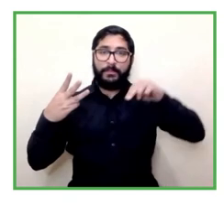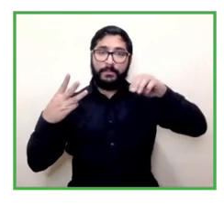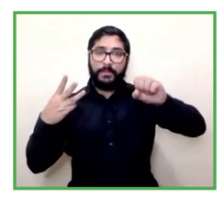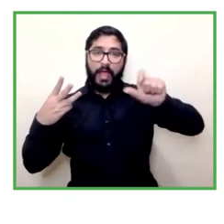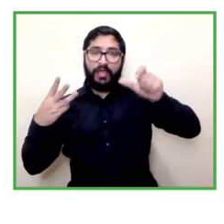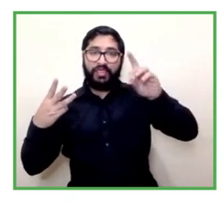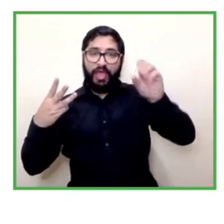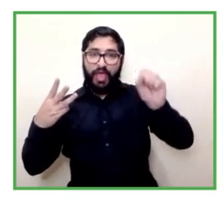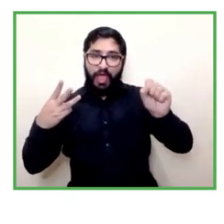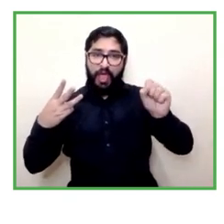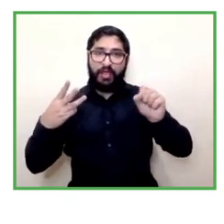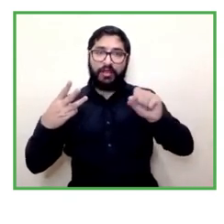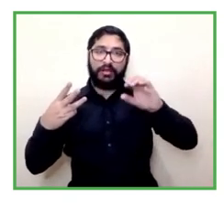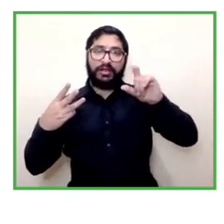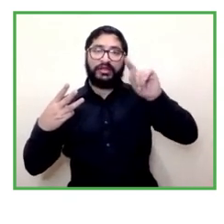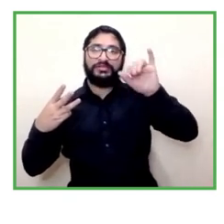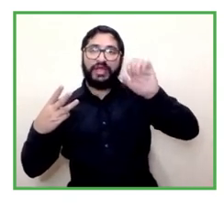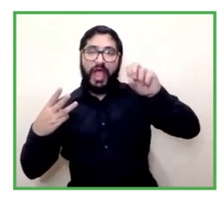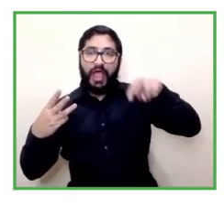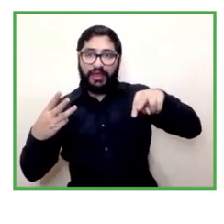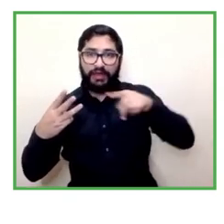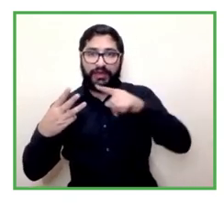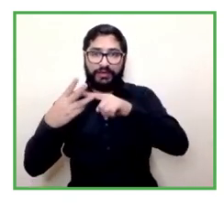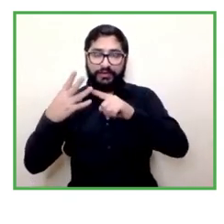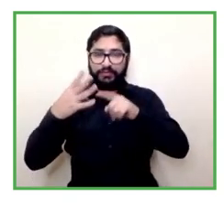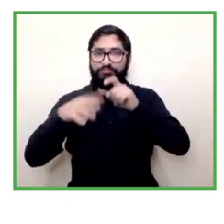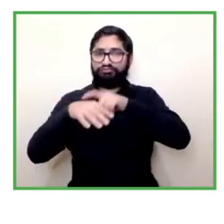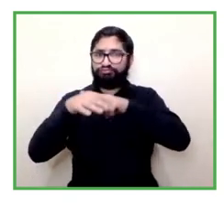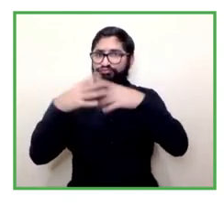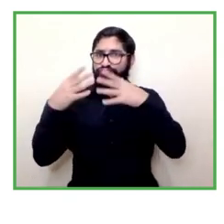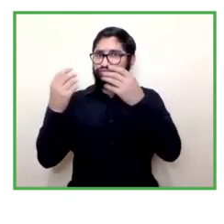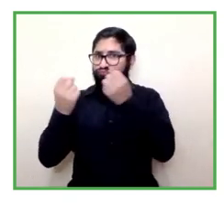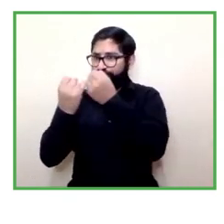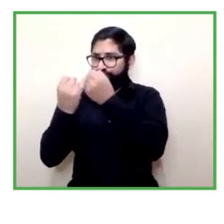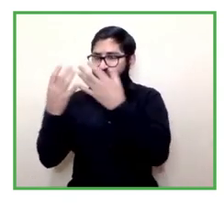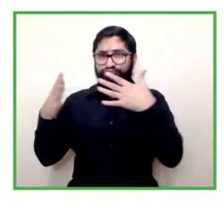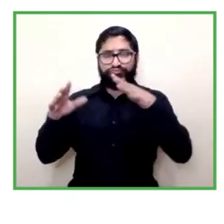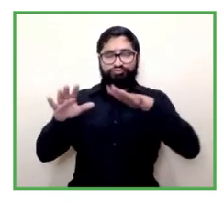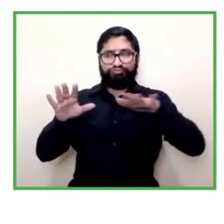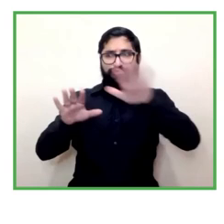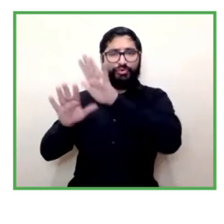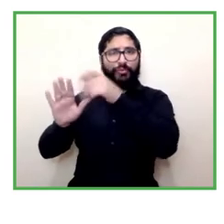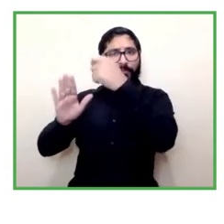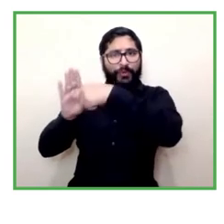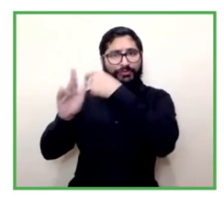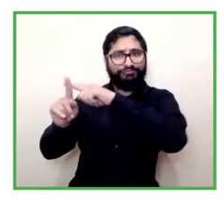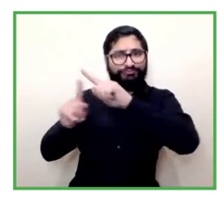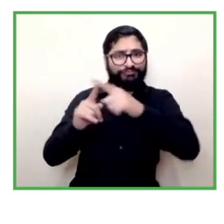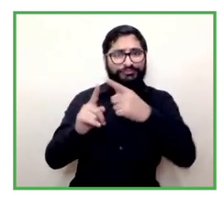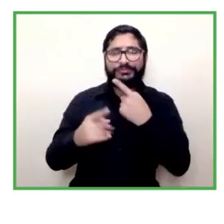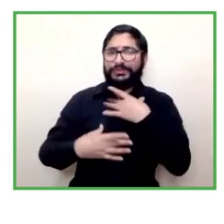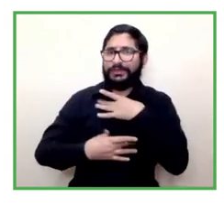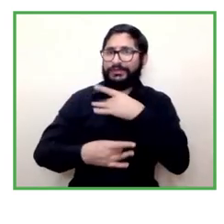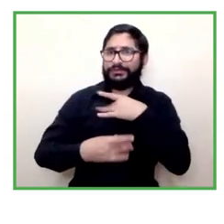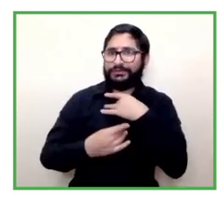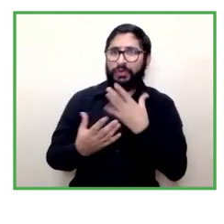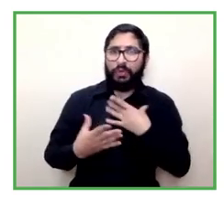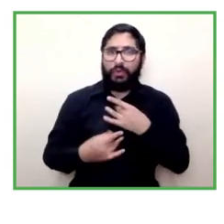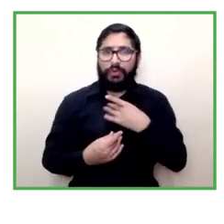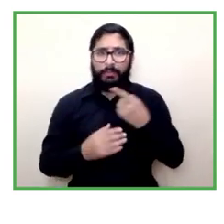This has been a very valuable instance, a very valuable segment. And of course, we want to